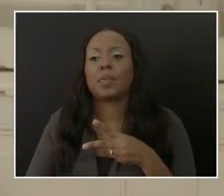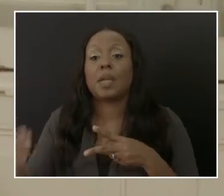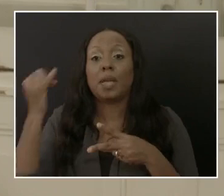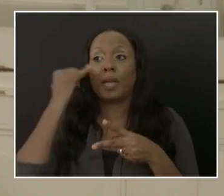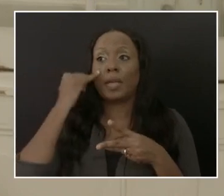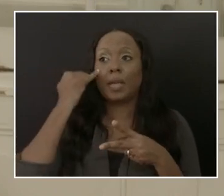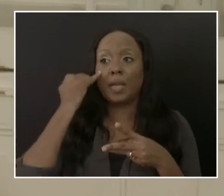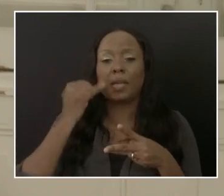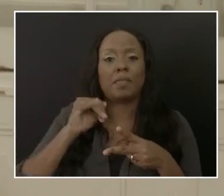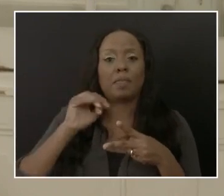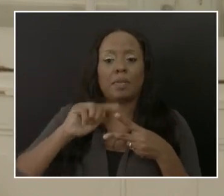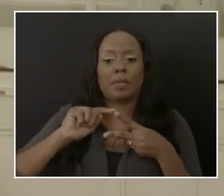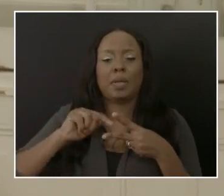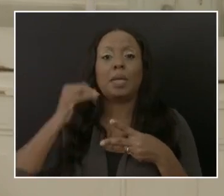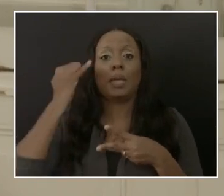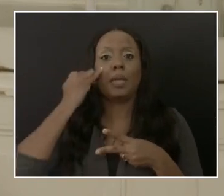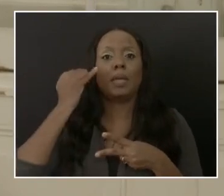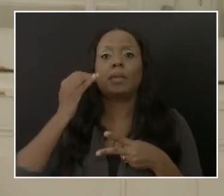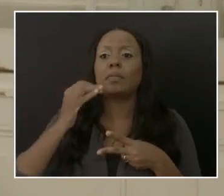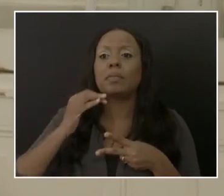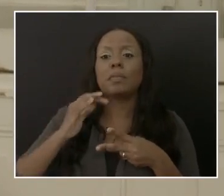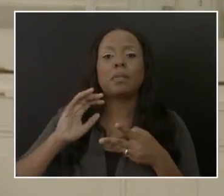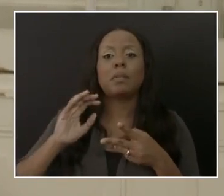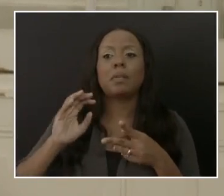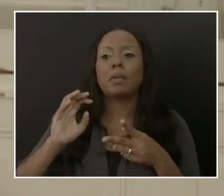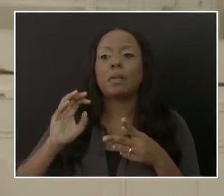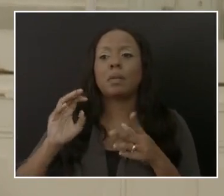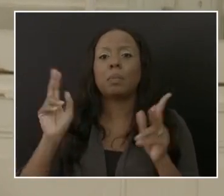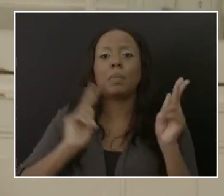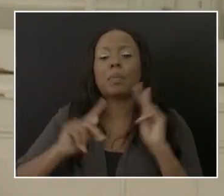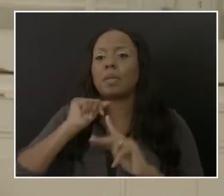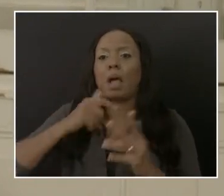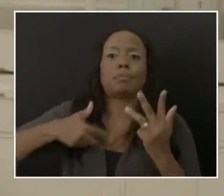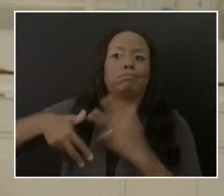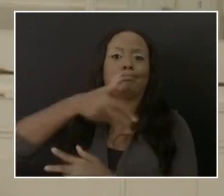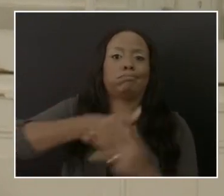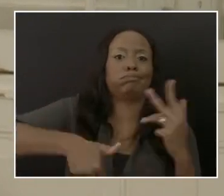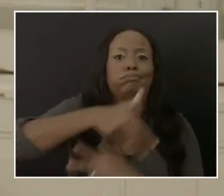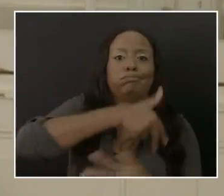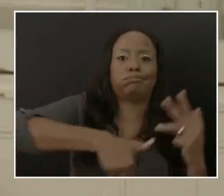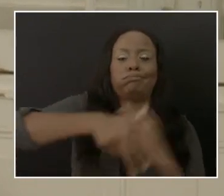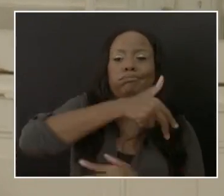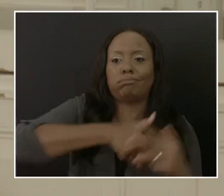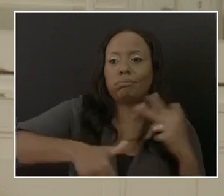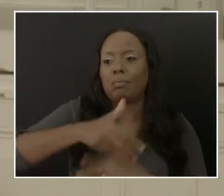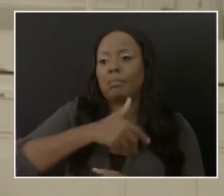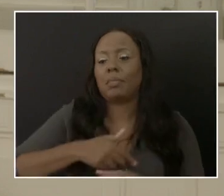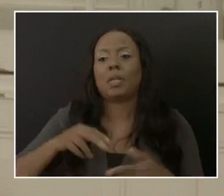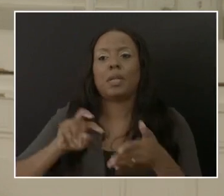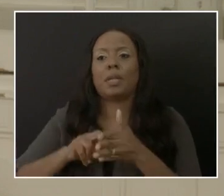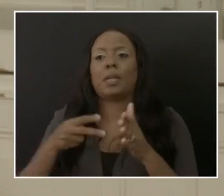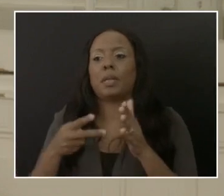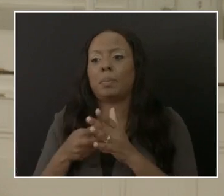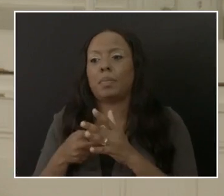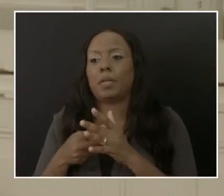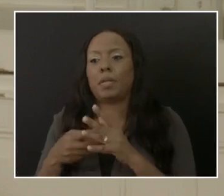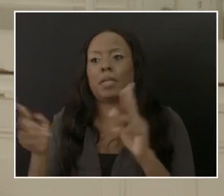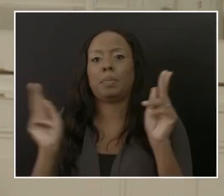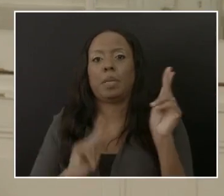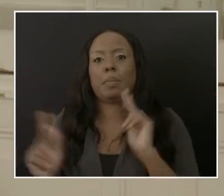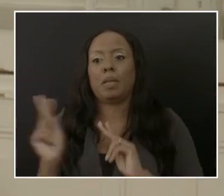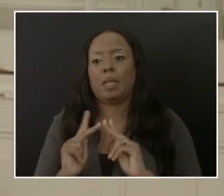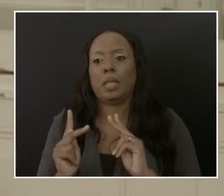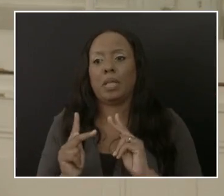numbers are getting a bit better, the number of contacts will decrease. And